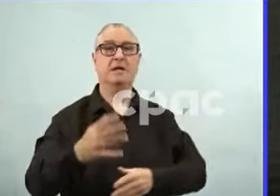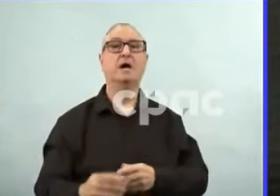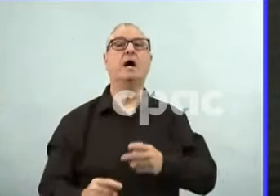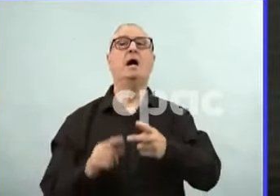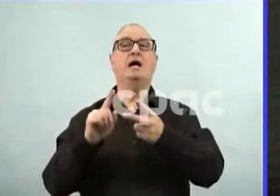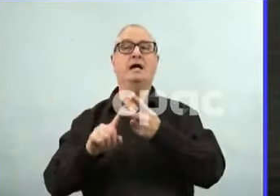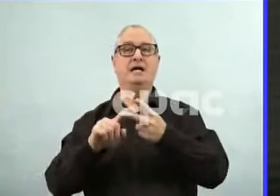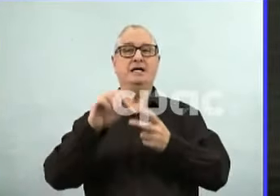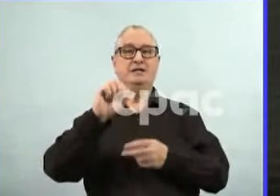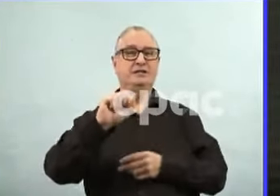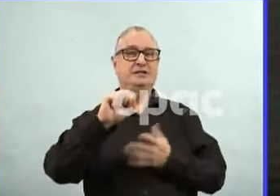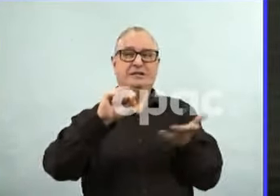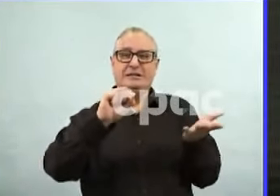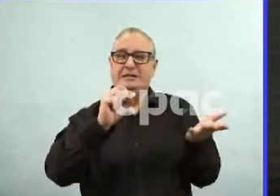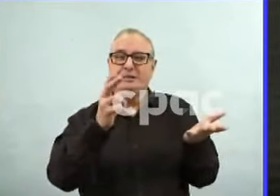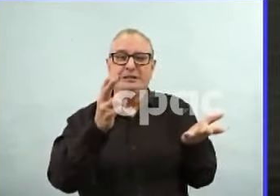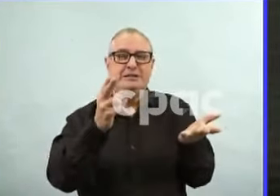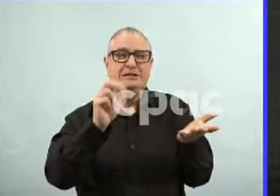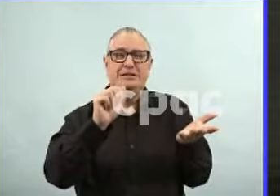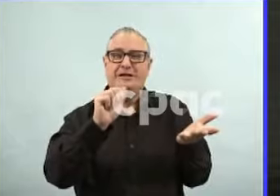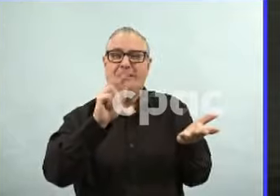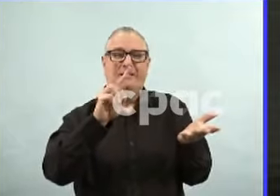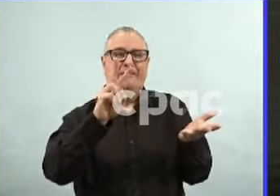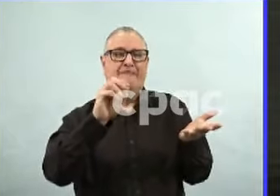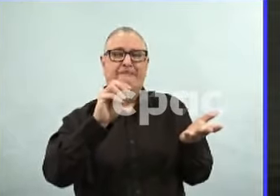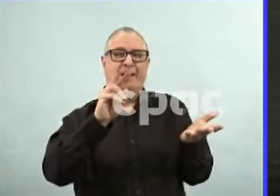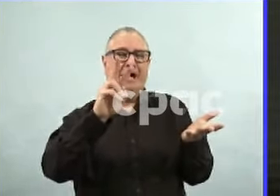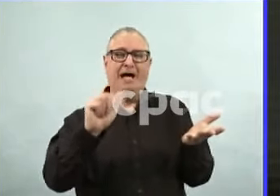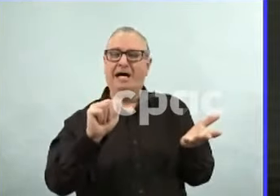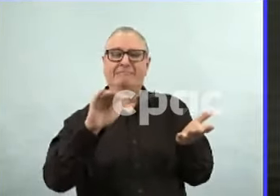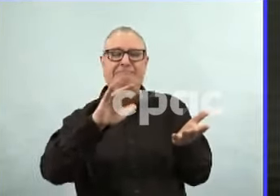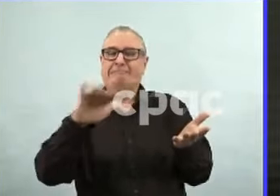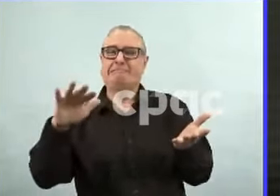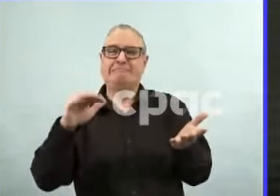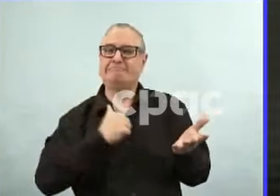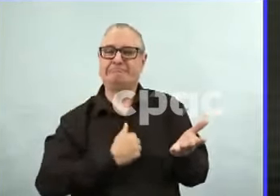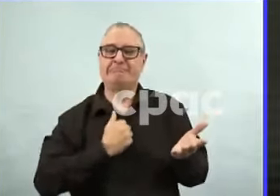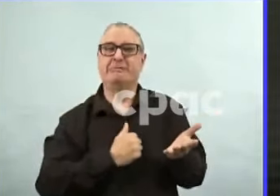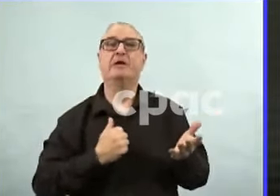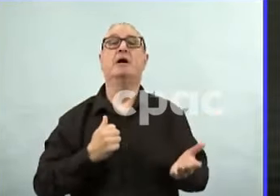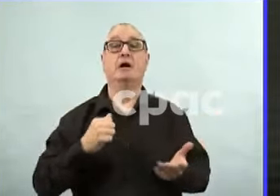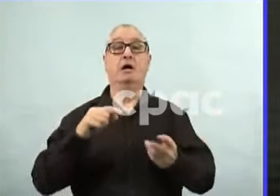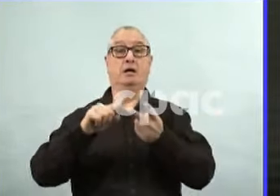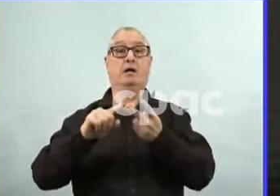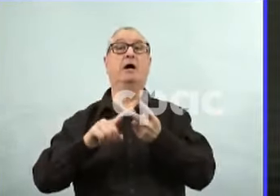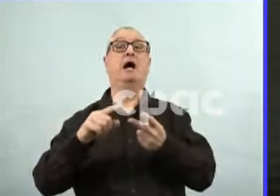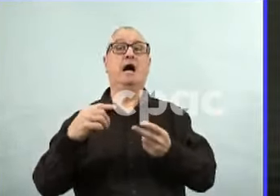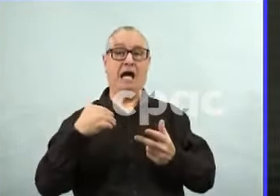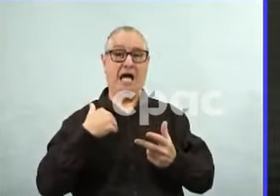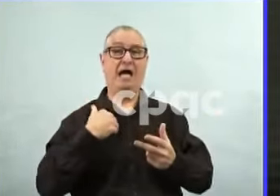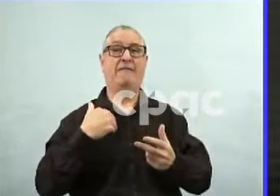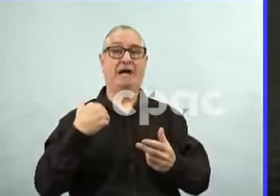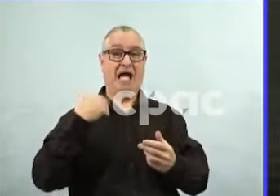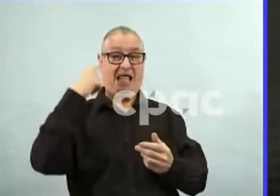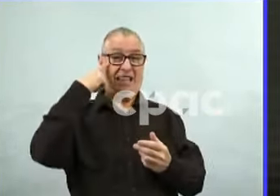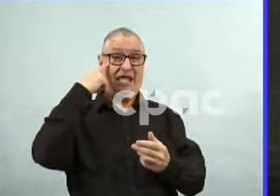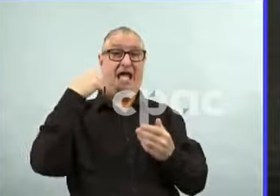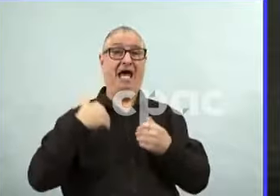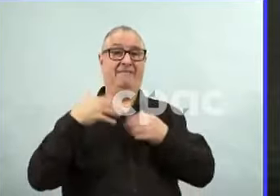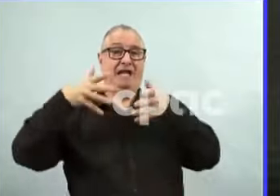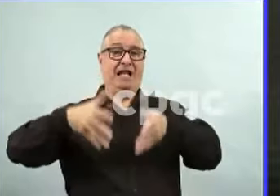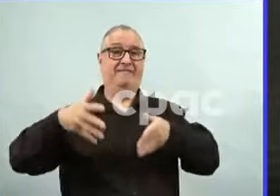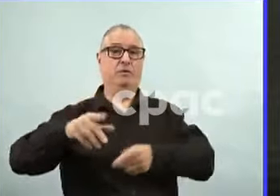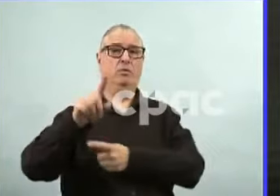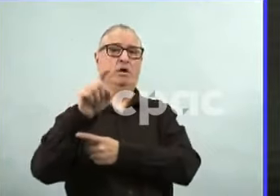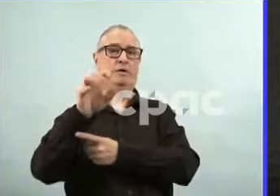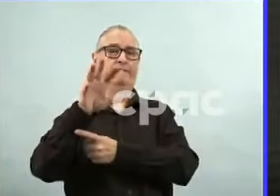-monoclonal antibody that's available as well. And I believe we have 150 doses left. But we could ask our comms to